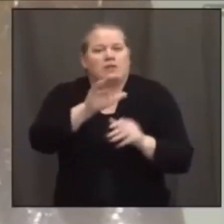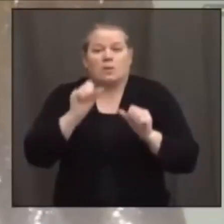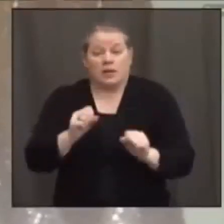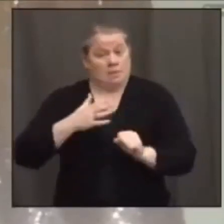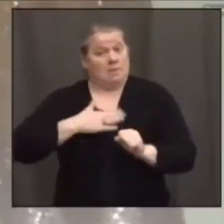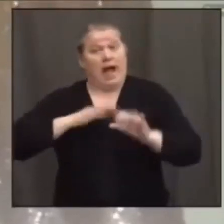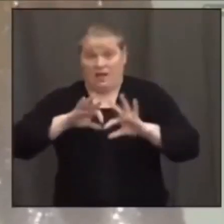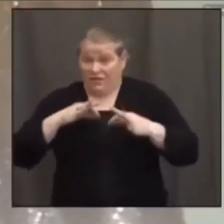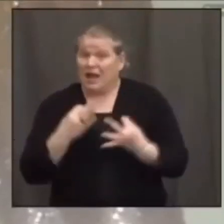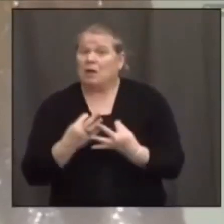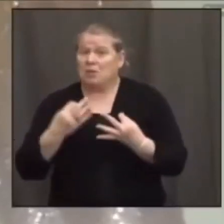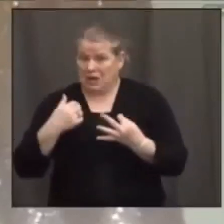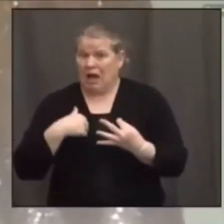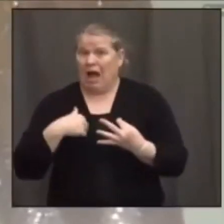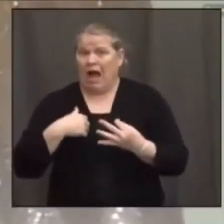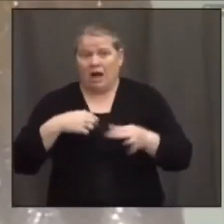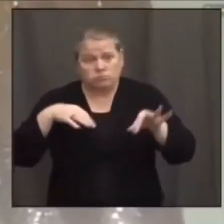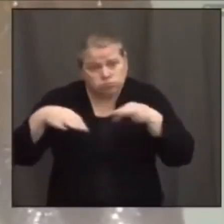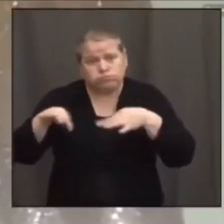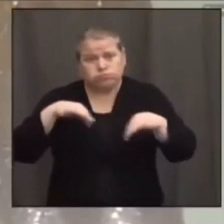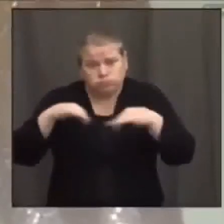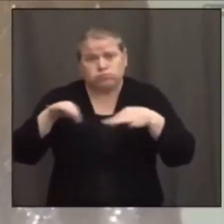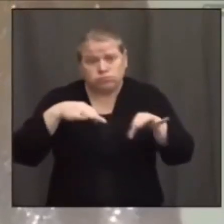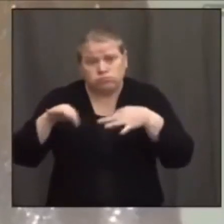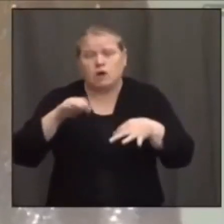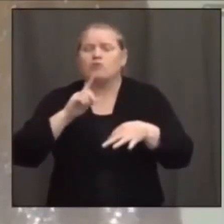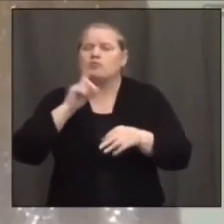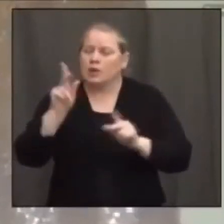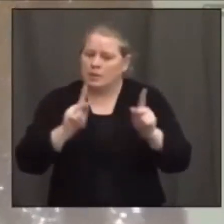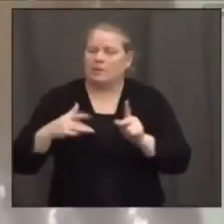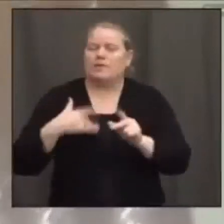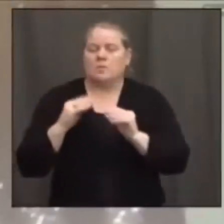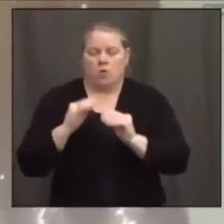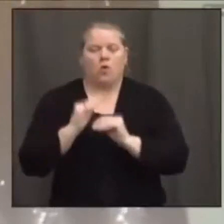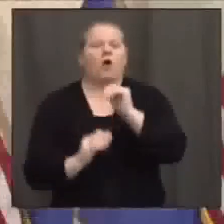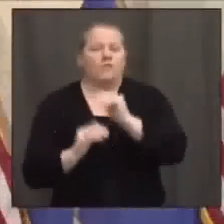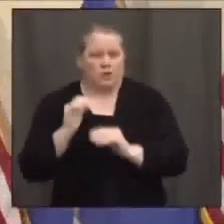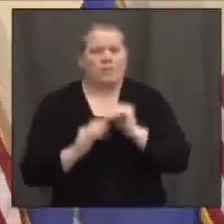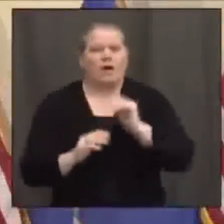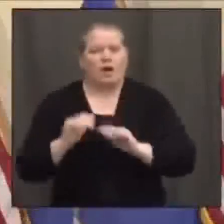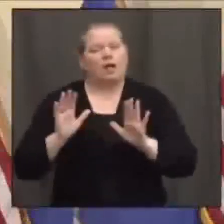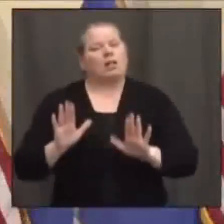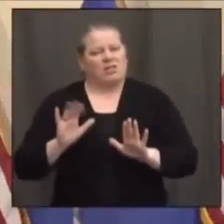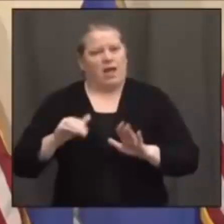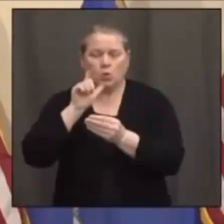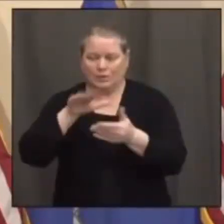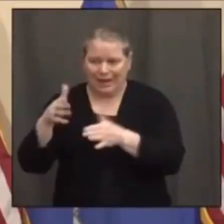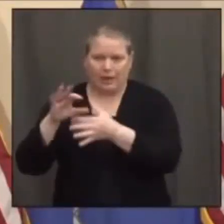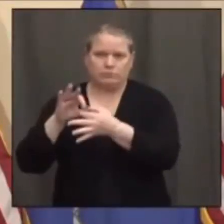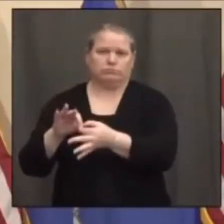and it really did a world of good. Governor? Thank you very much.